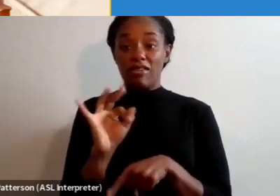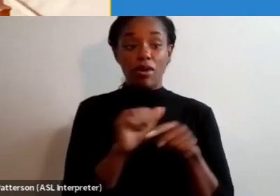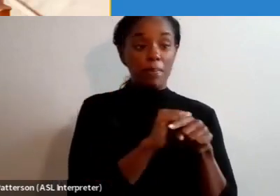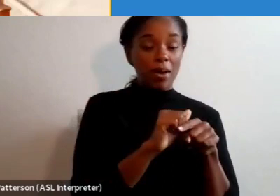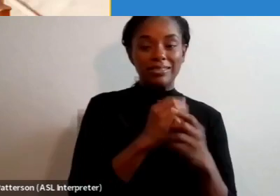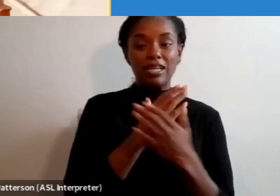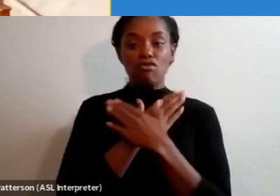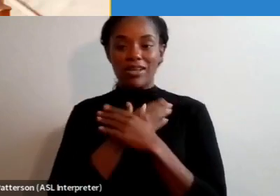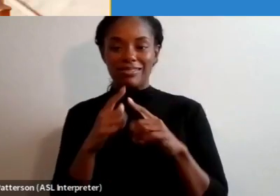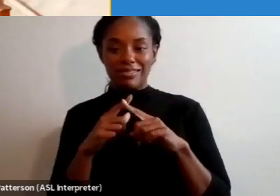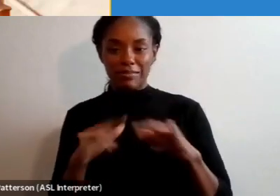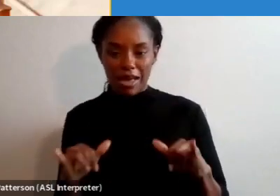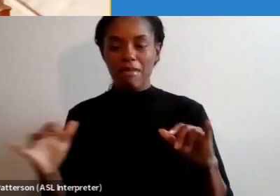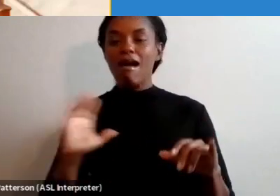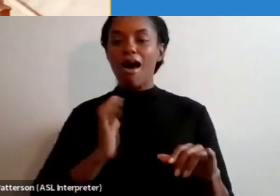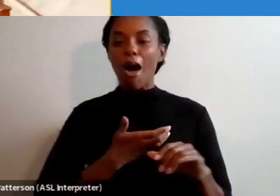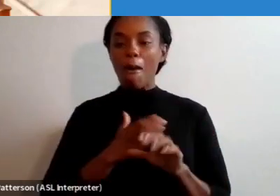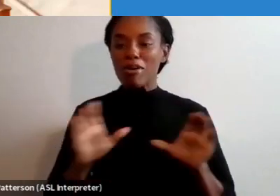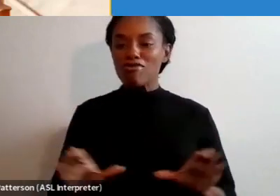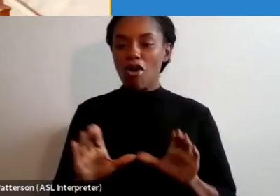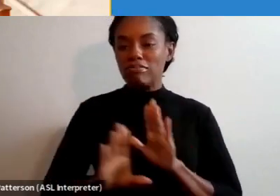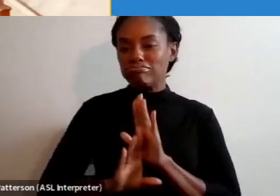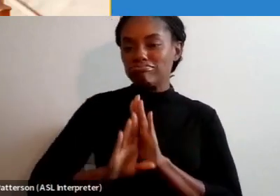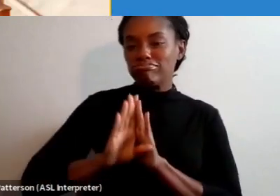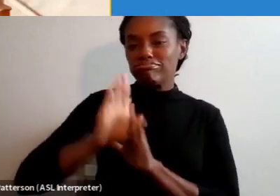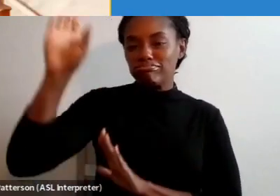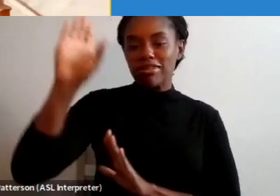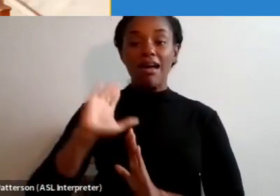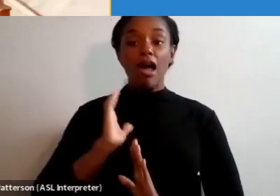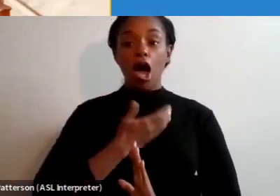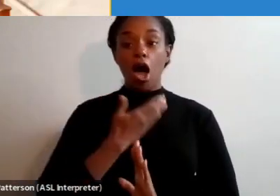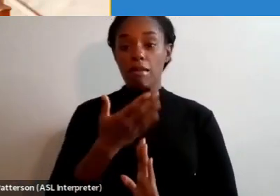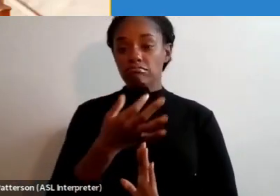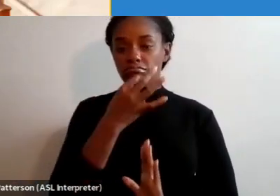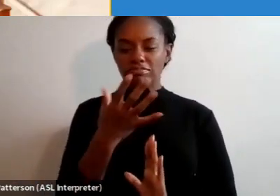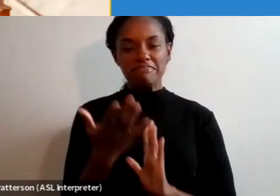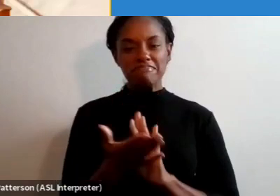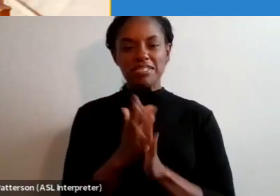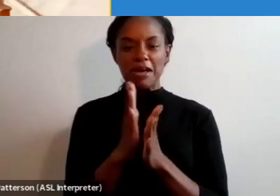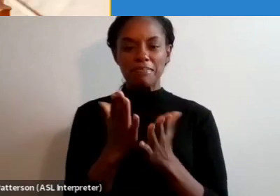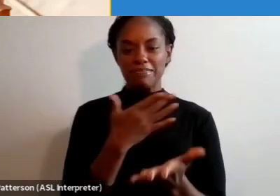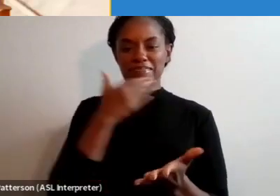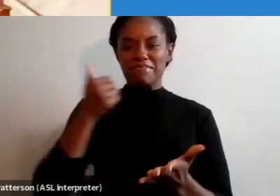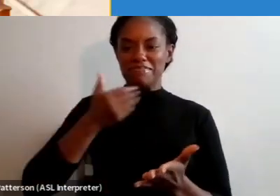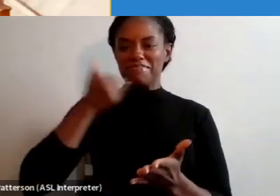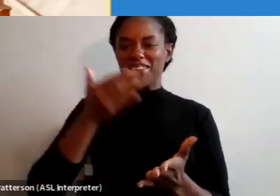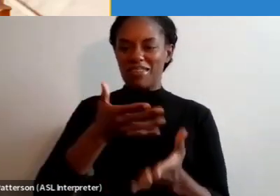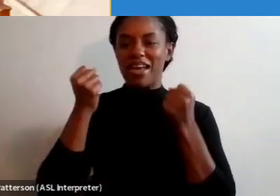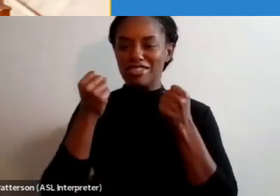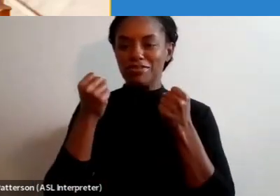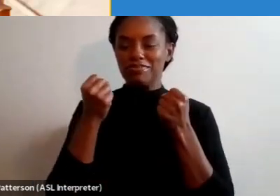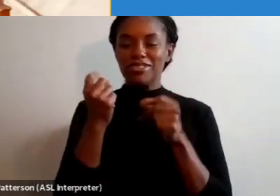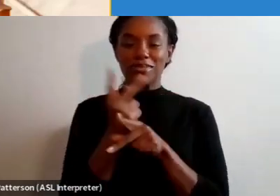our performance does accelerate and our mastery does firm up more quickly. So take care of